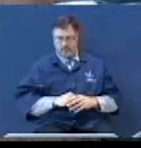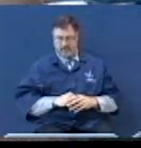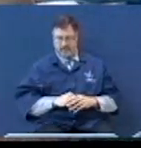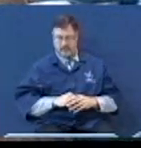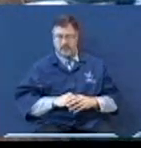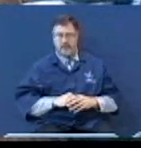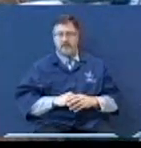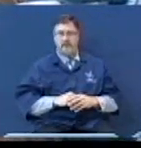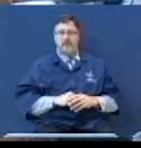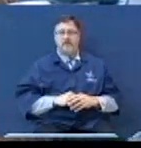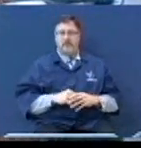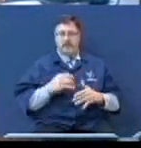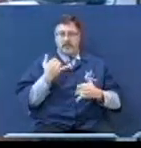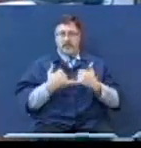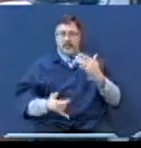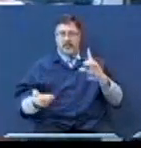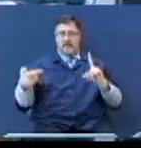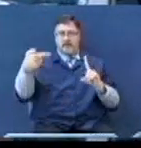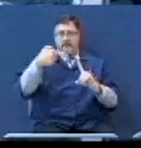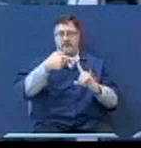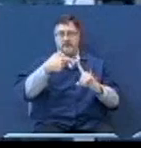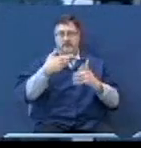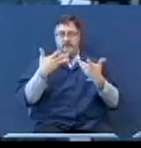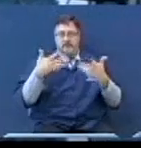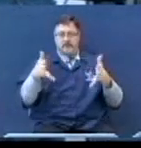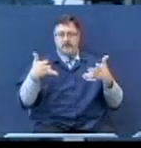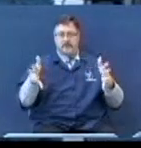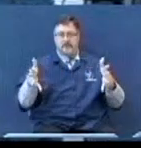Then lastly I'm gonna finish